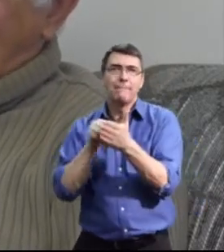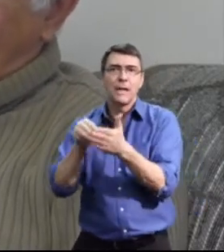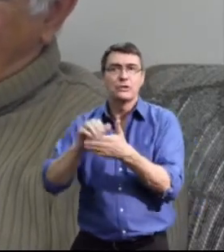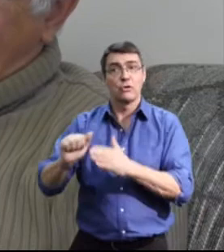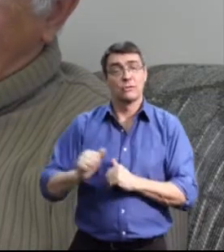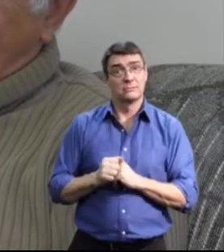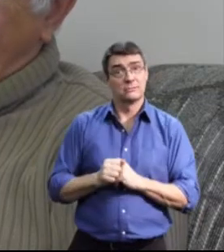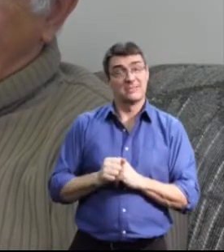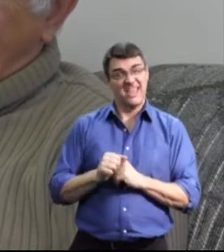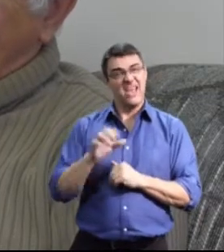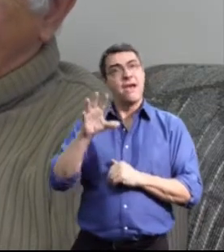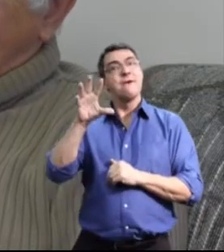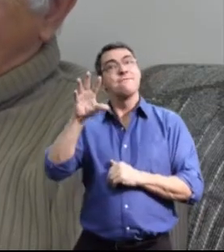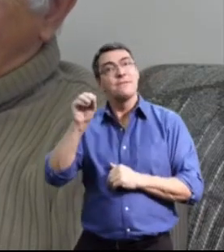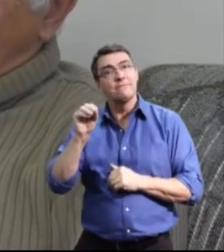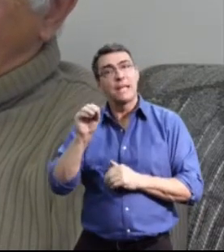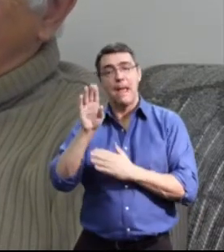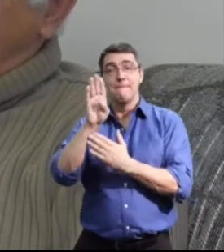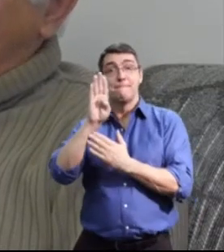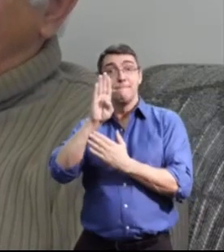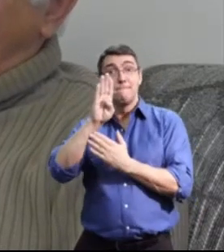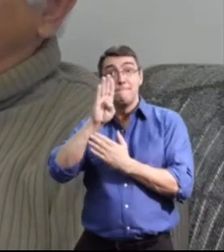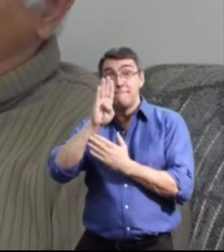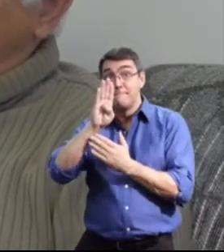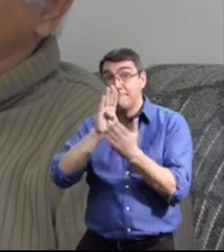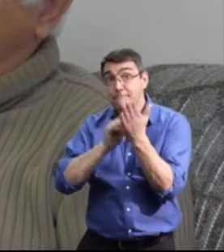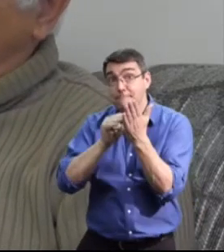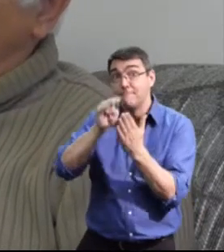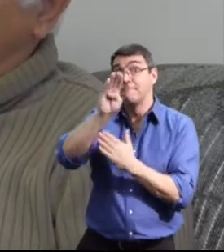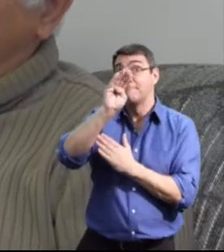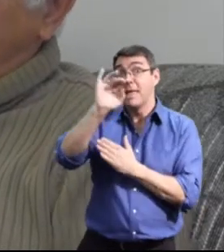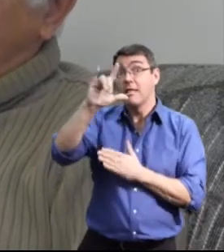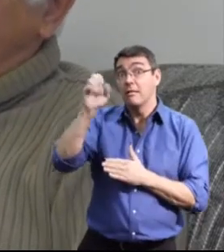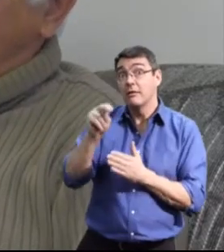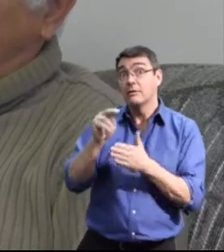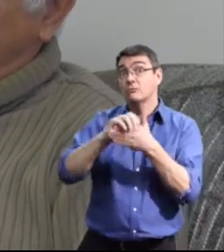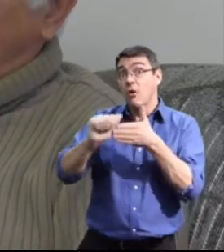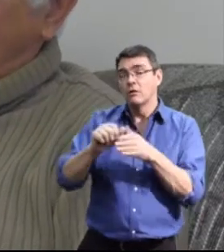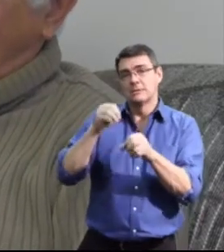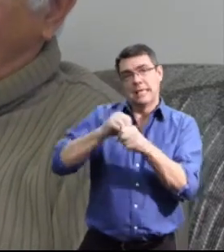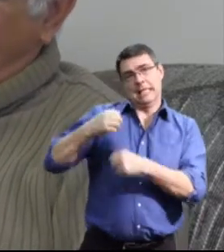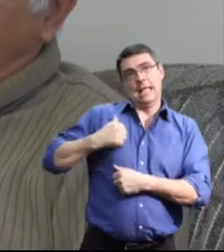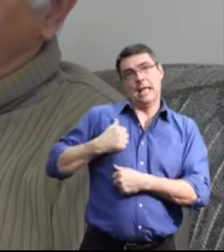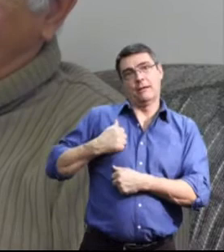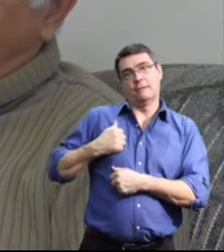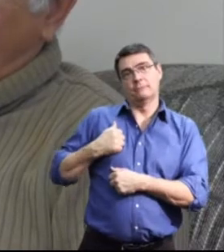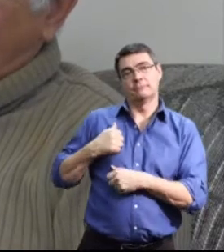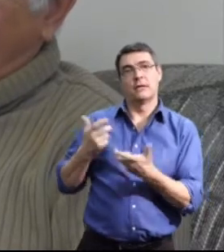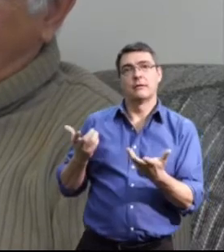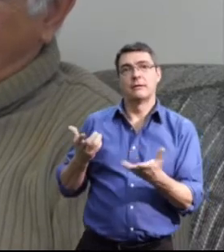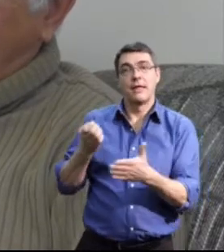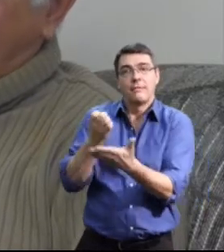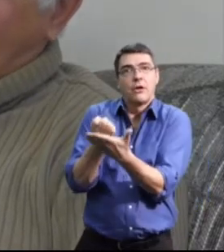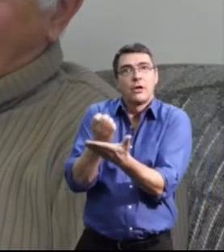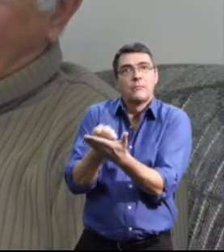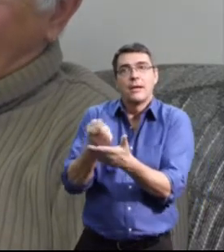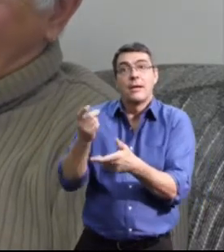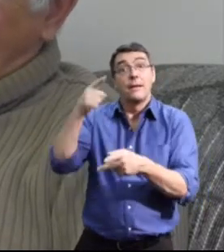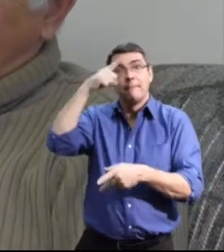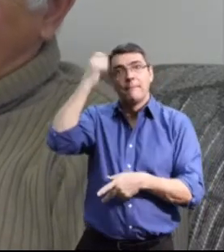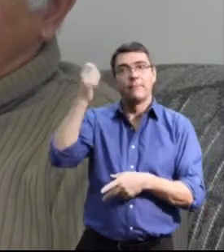dollars a year lost in Canada, you know, in our economy due to people being off or not functioning fully